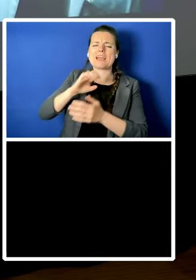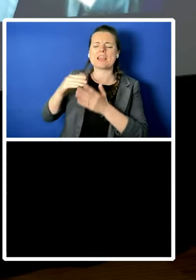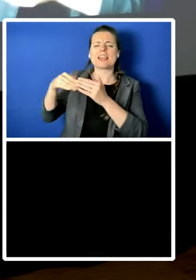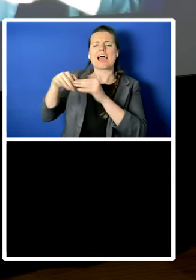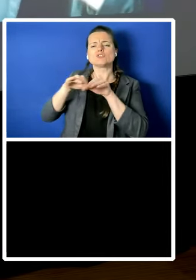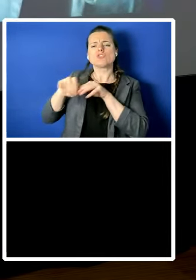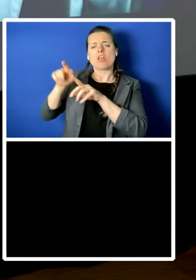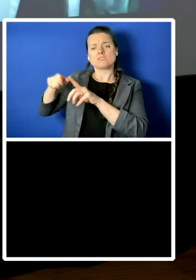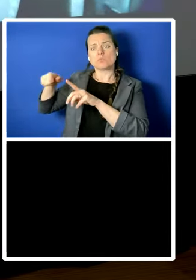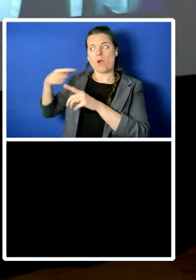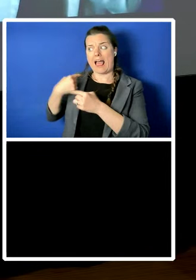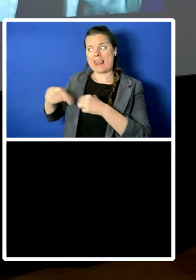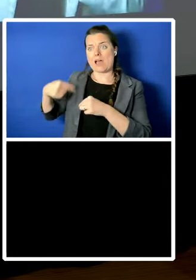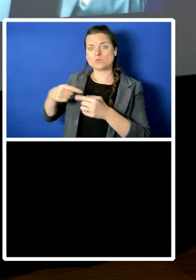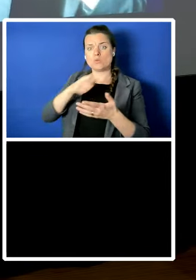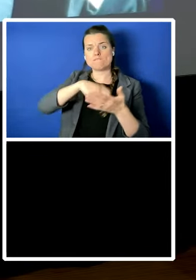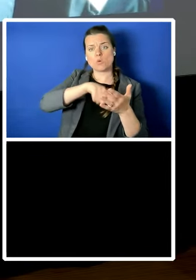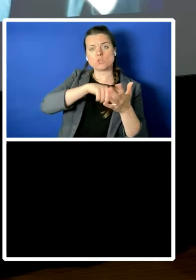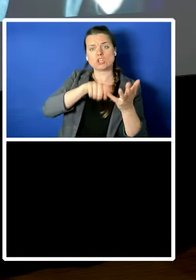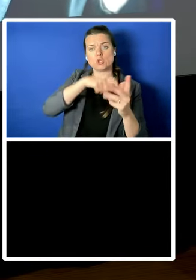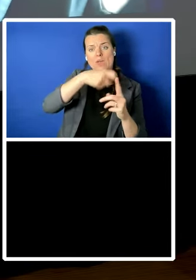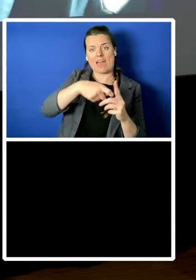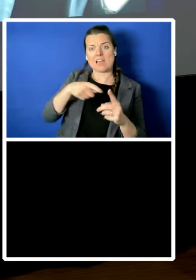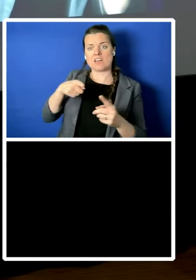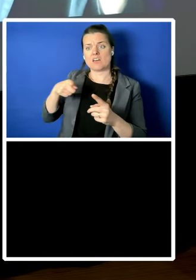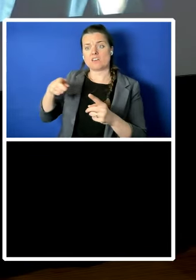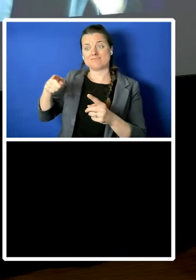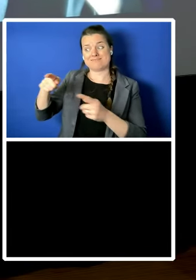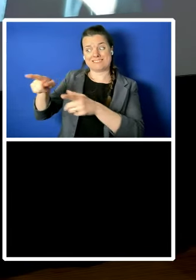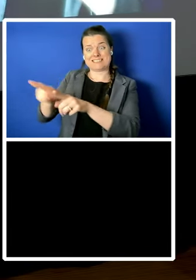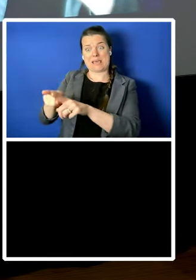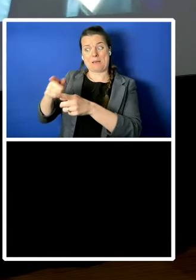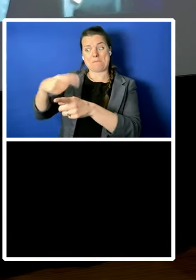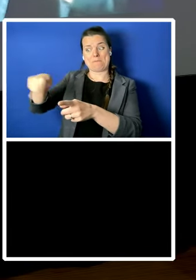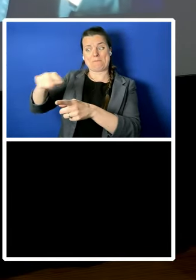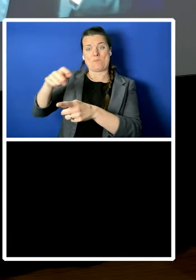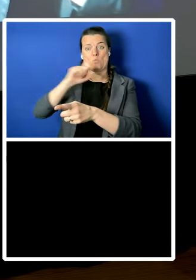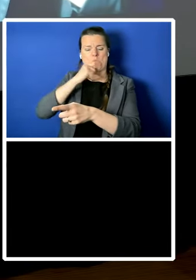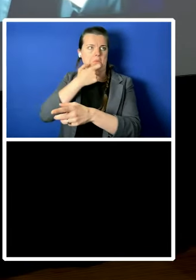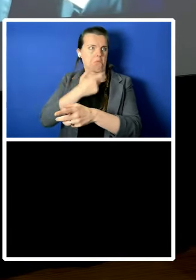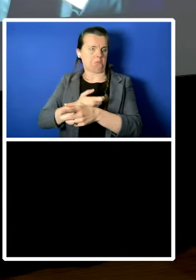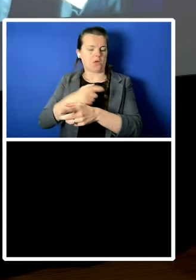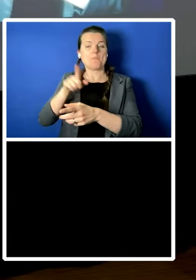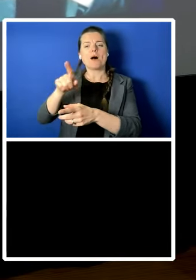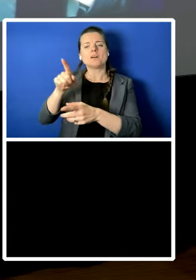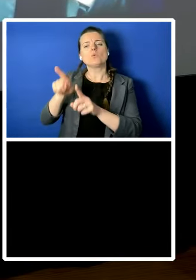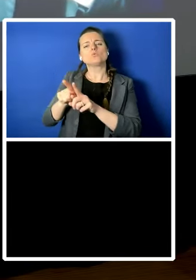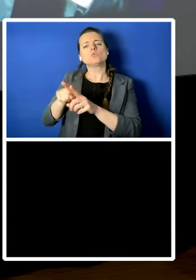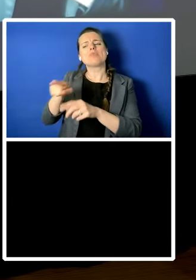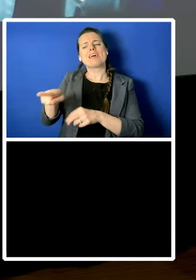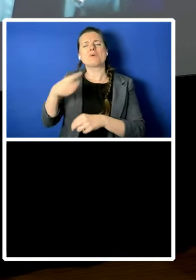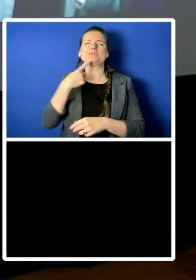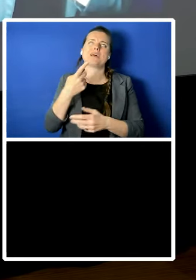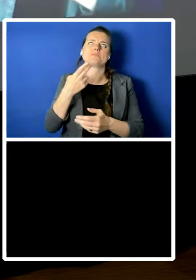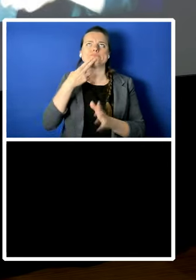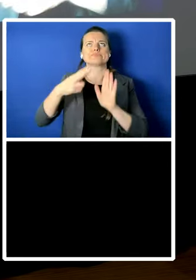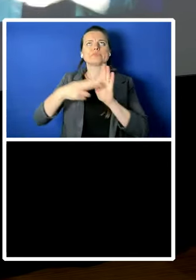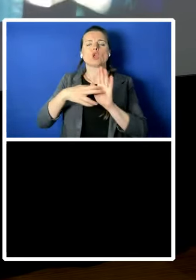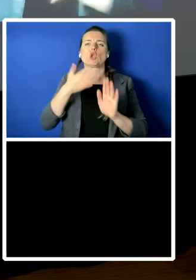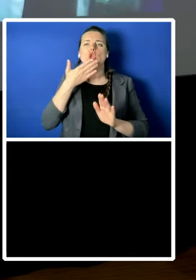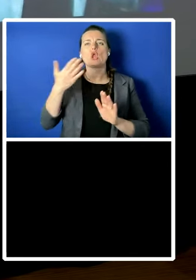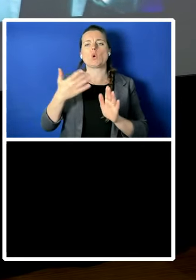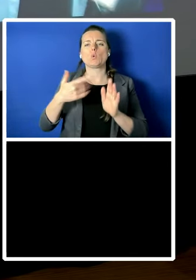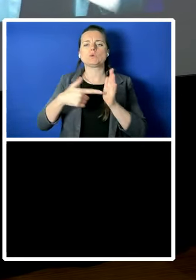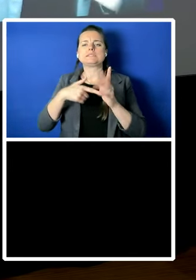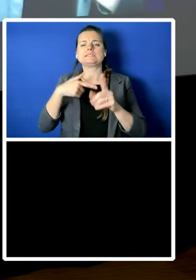but you know at the same time they would say no taxation without representation you know there are all there are lots of ways to say that